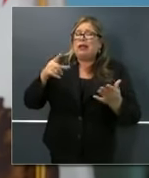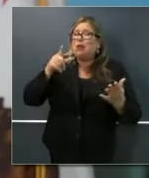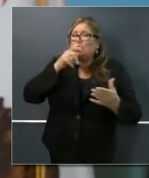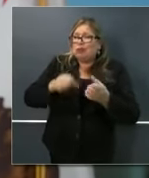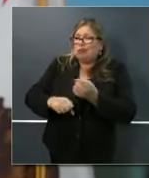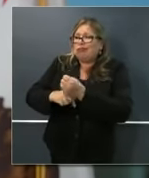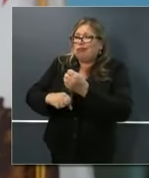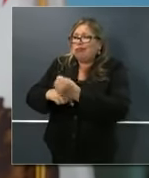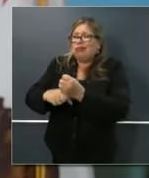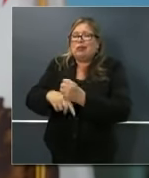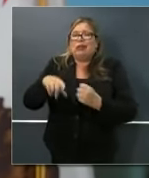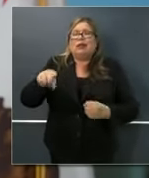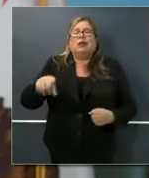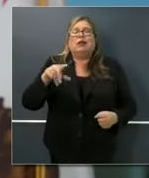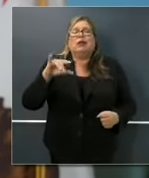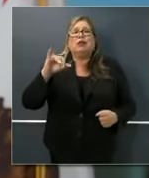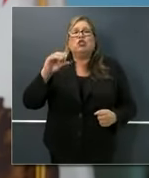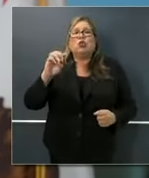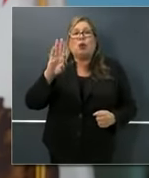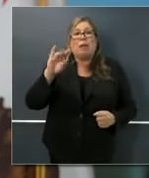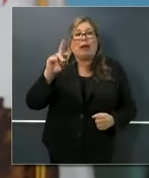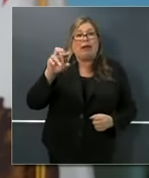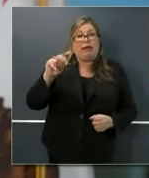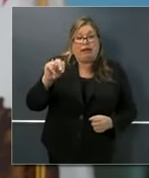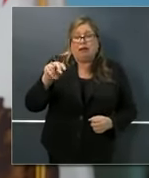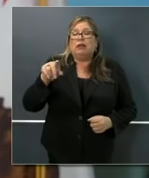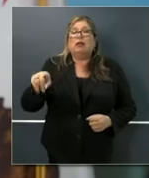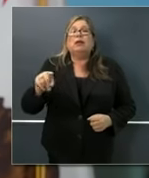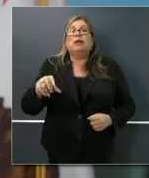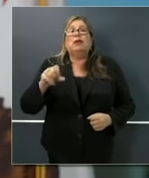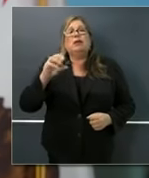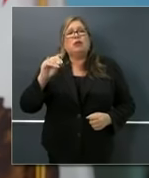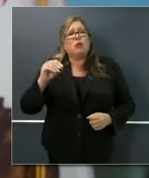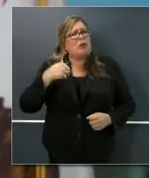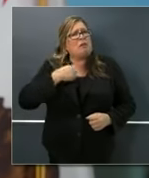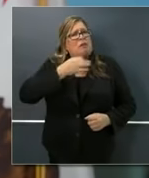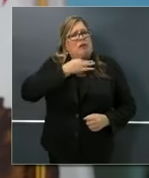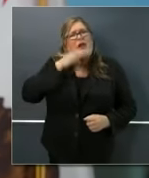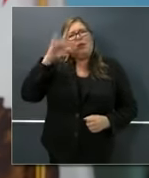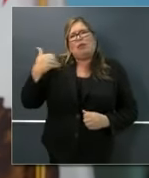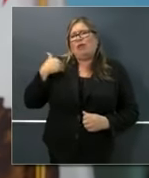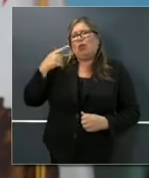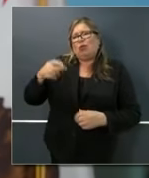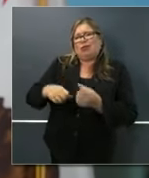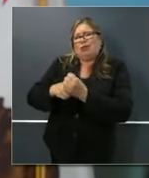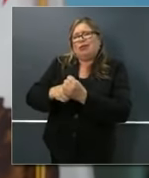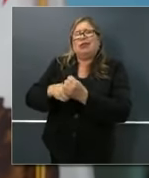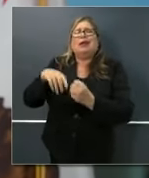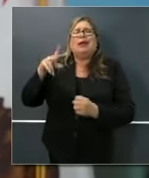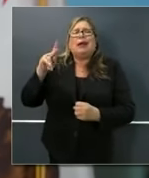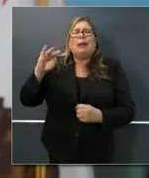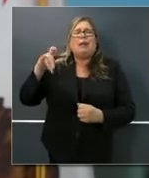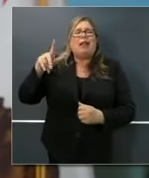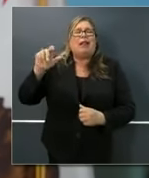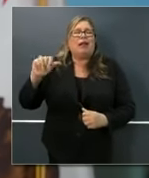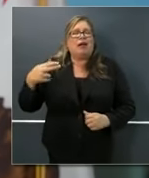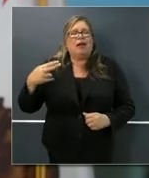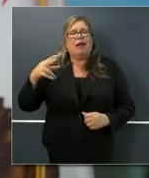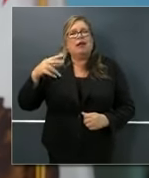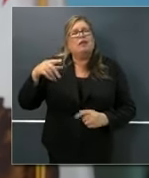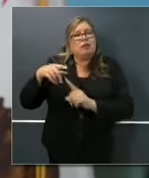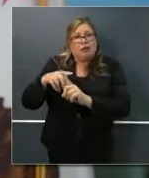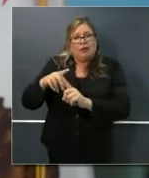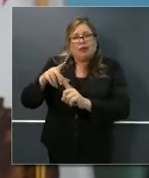ago, your preferred candidate Kamala Harris did. Are you intending to endorse Joe Biden sometime soon? And if so, when? You just reminded me of politics.